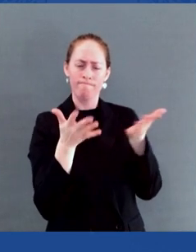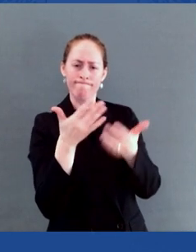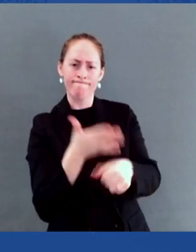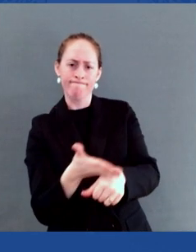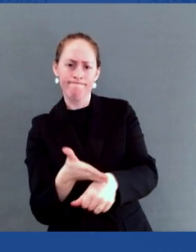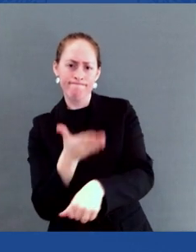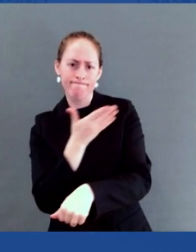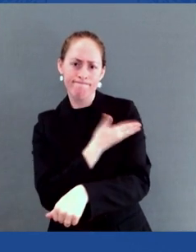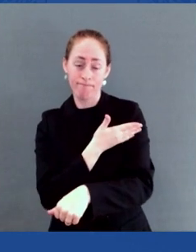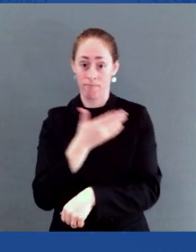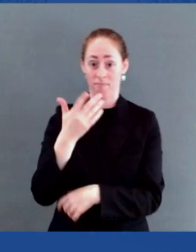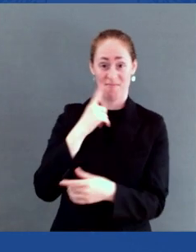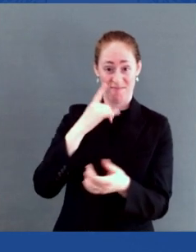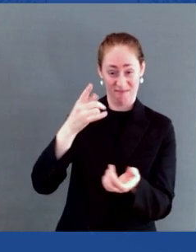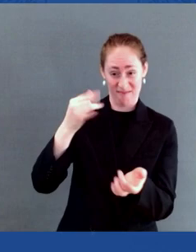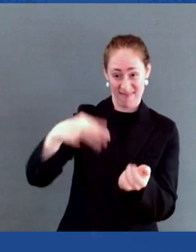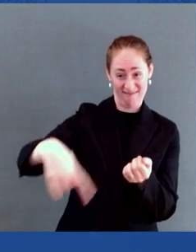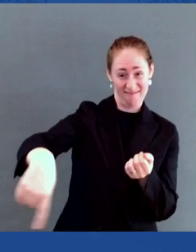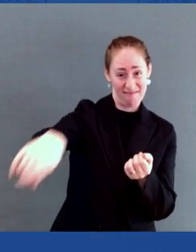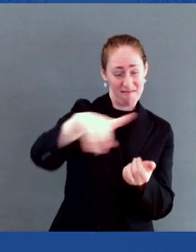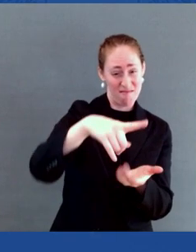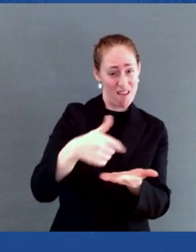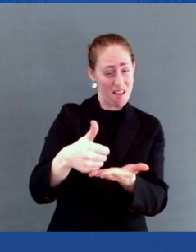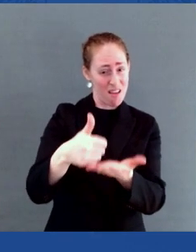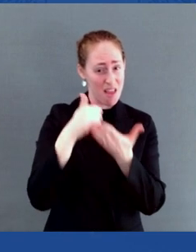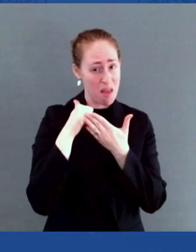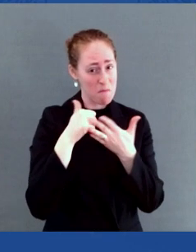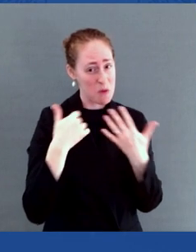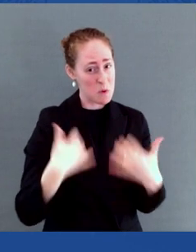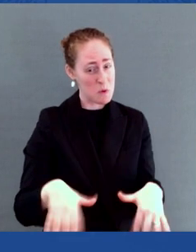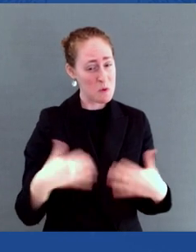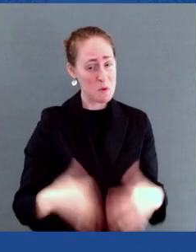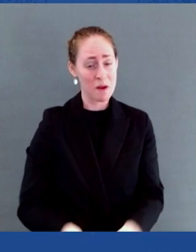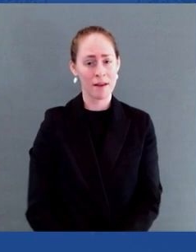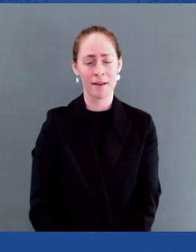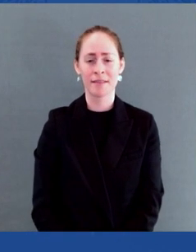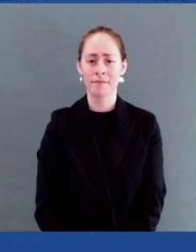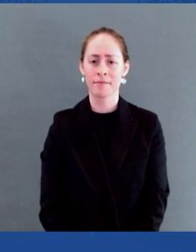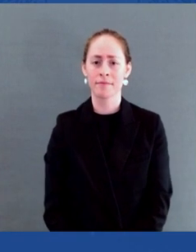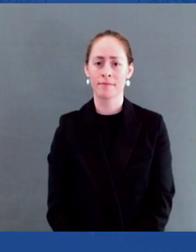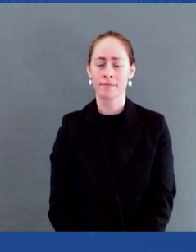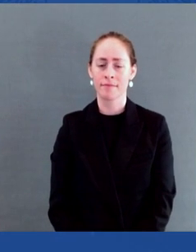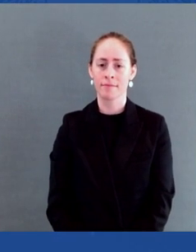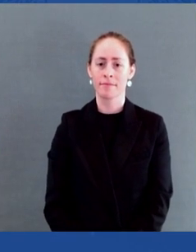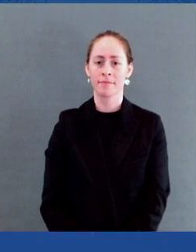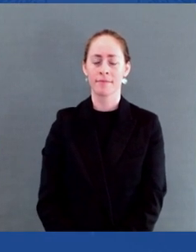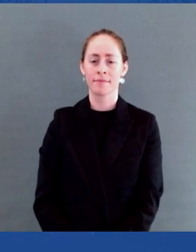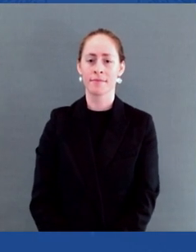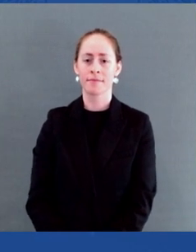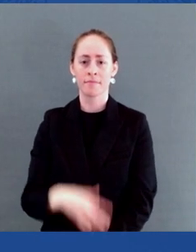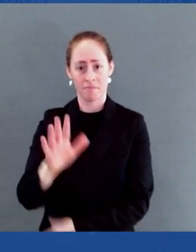within a striking distance of eliminating HIV transmission, within striking distance. And,